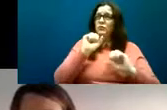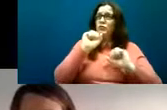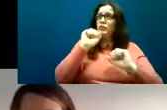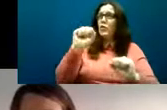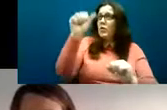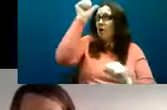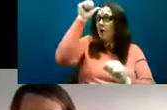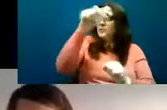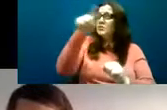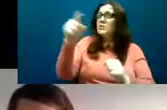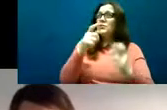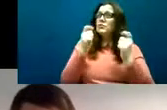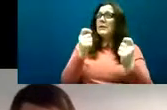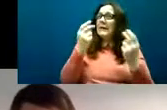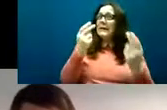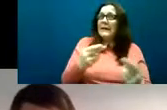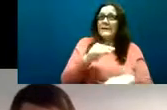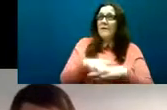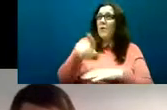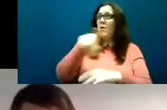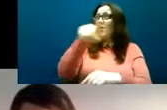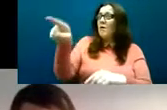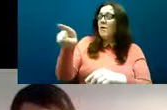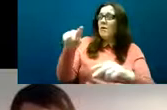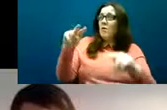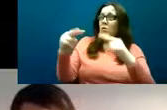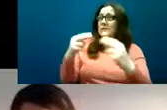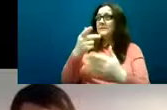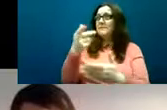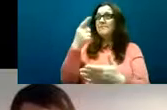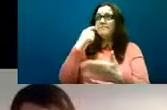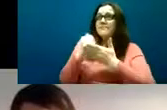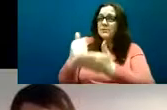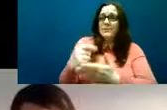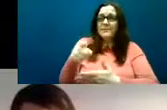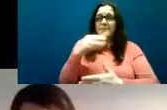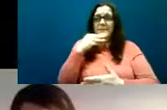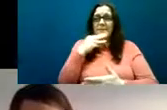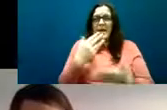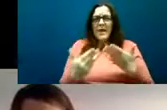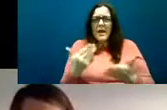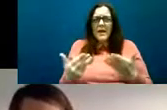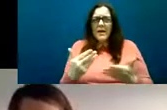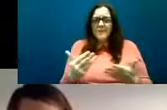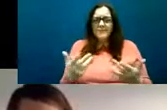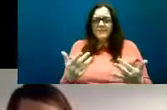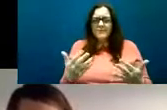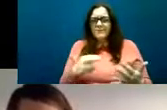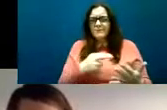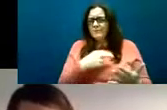perceptions of the strengths and needs of people they provide services for who have autism